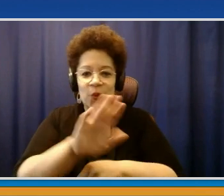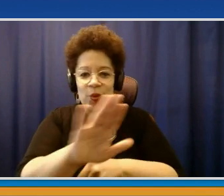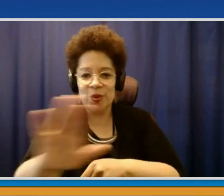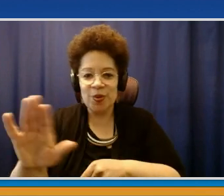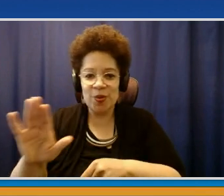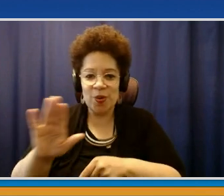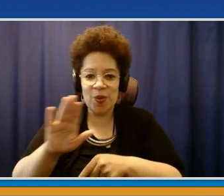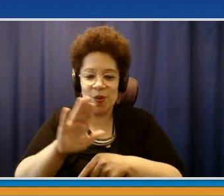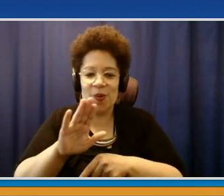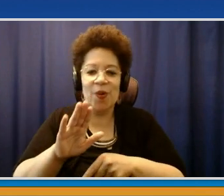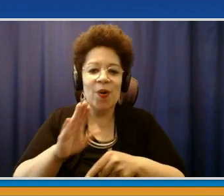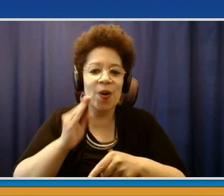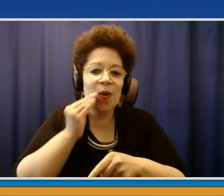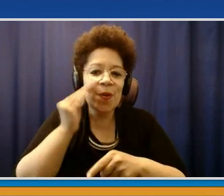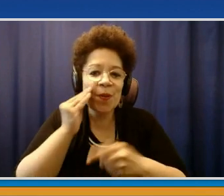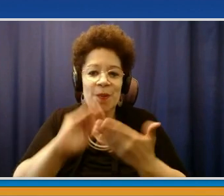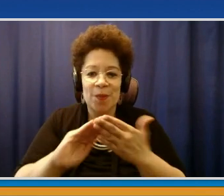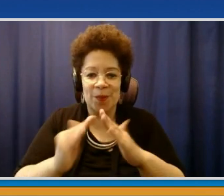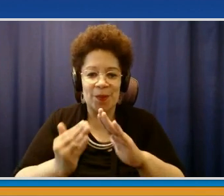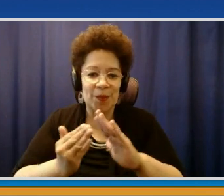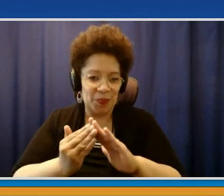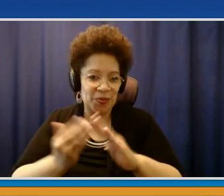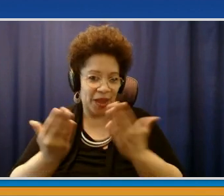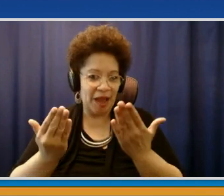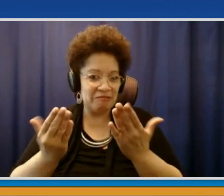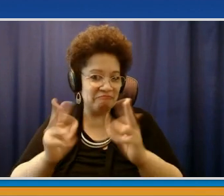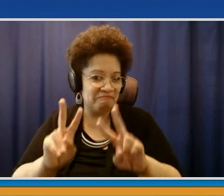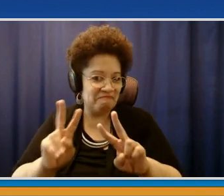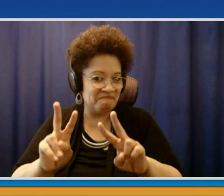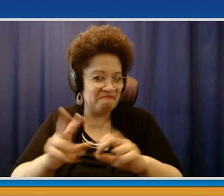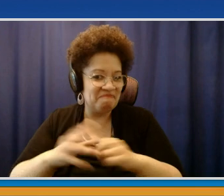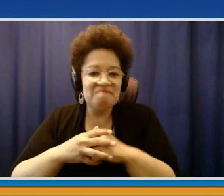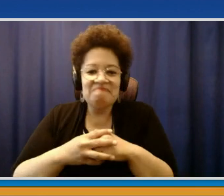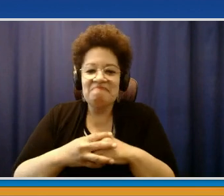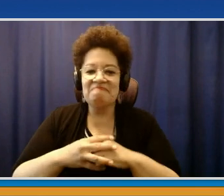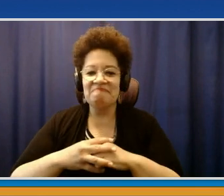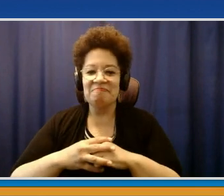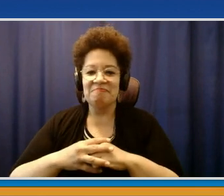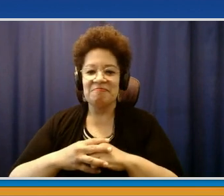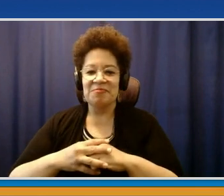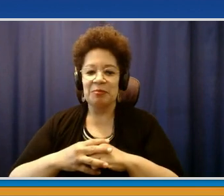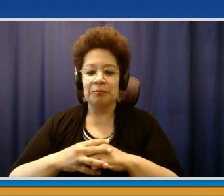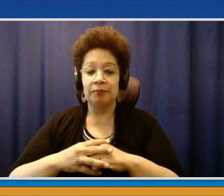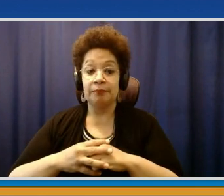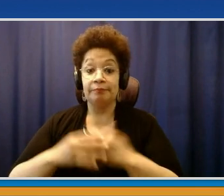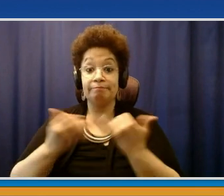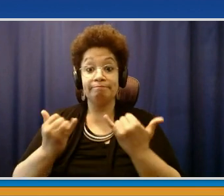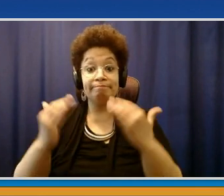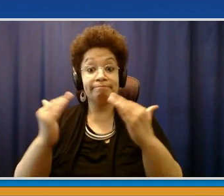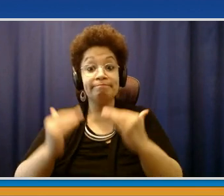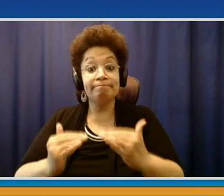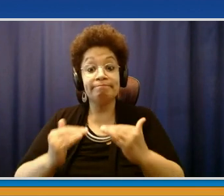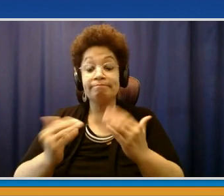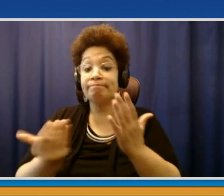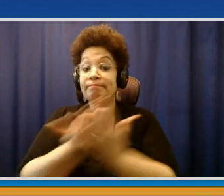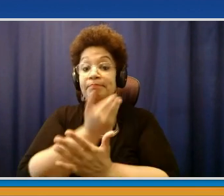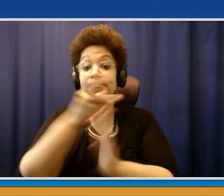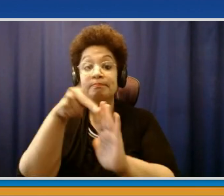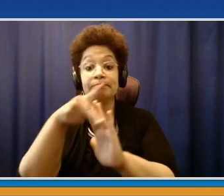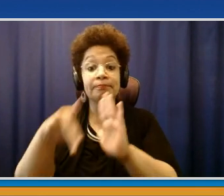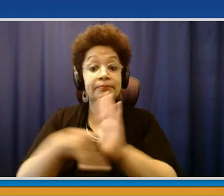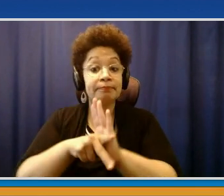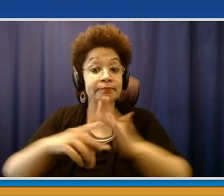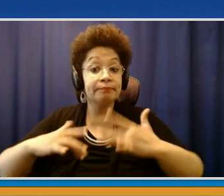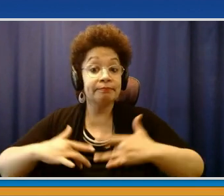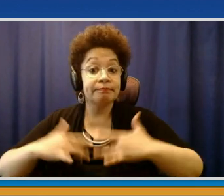their community. So getting into some of the policy areas, the governor has announced just today that New York State is going to adopt